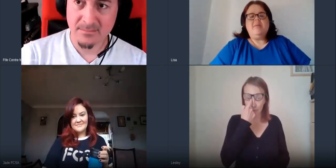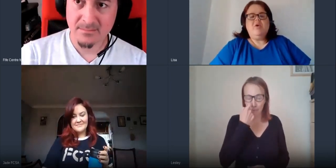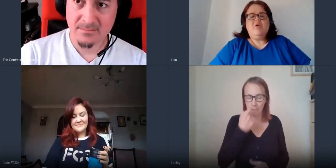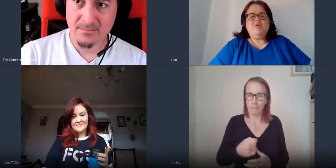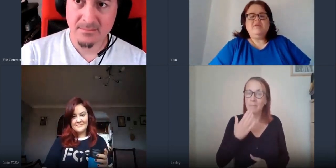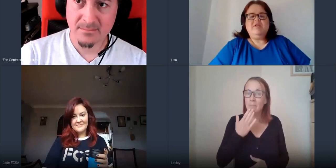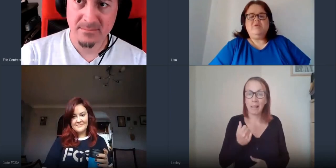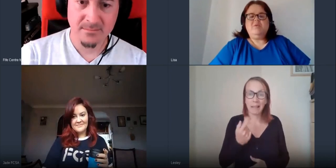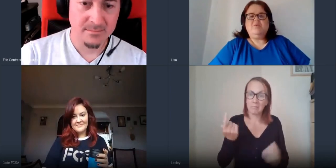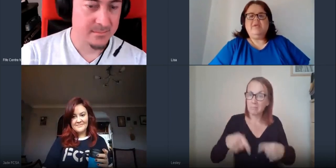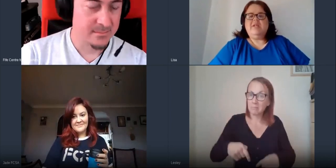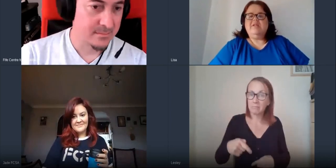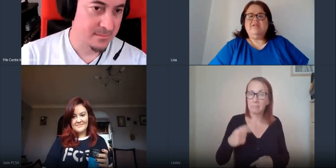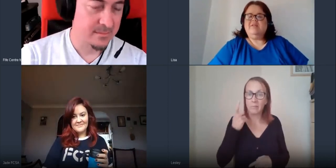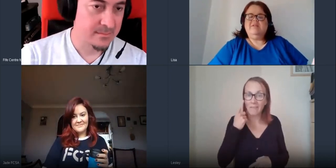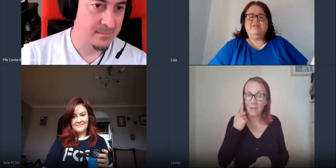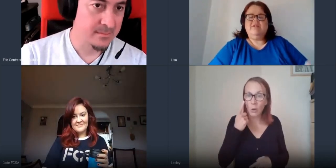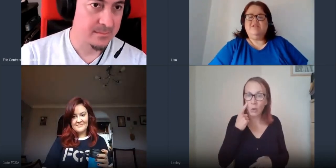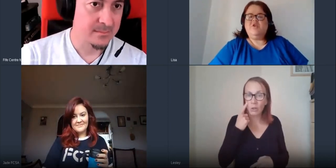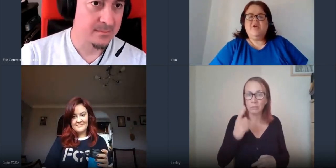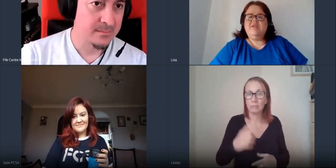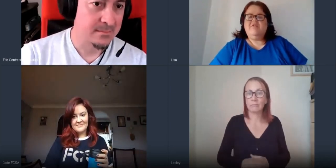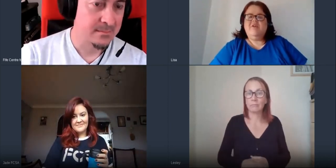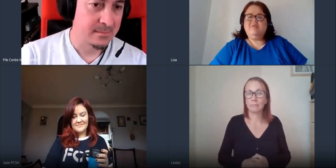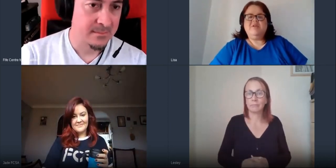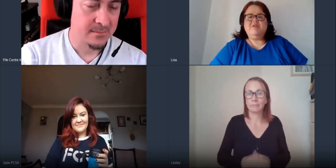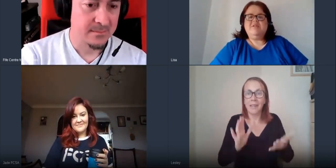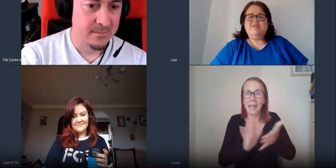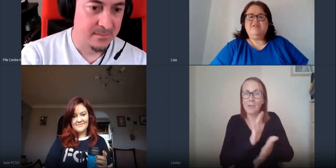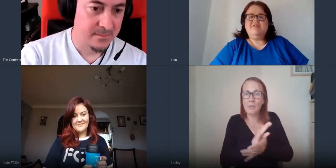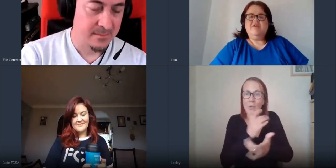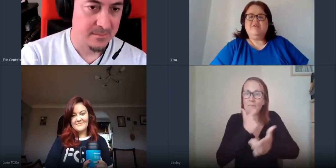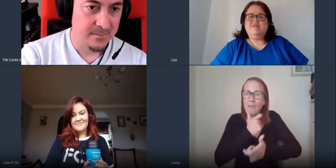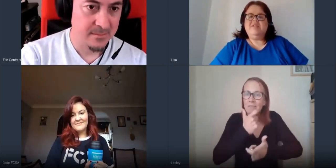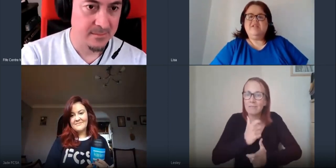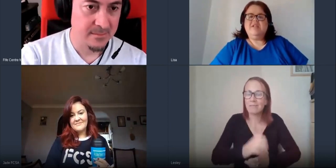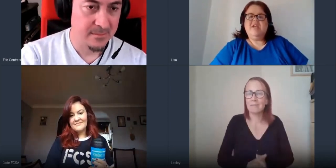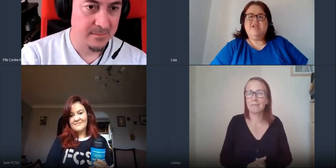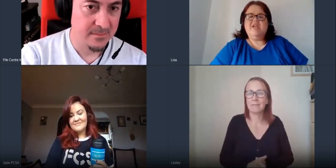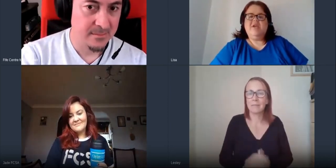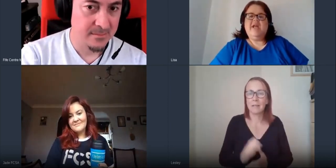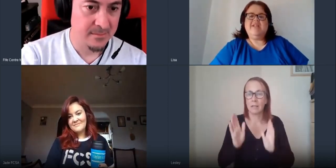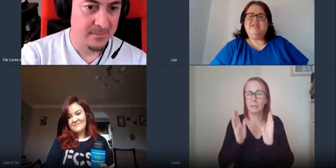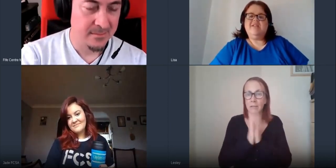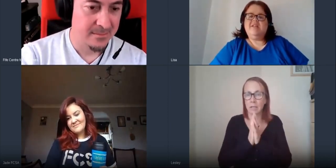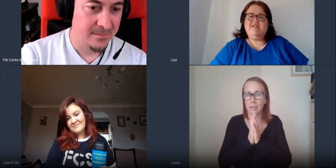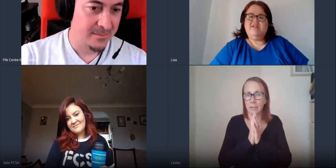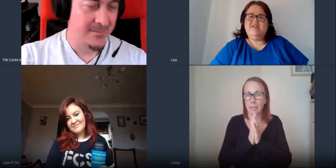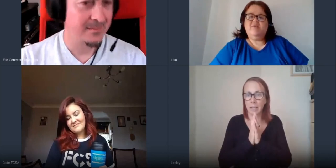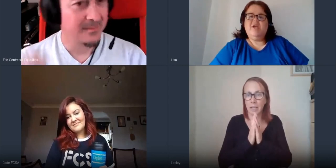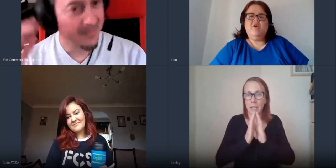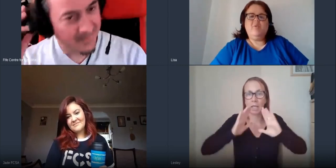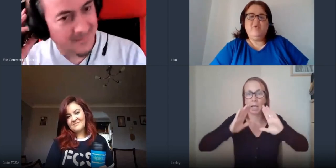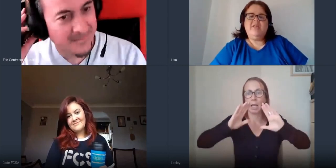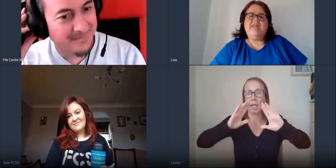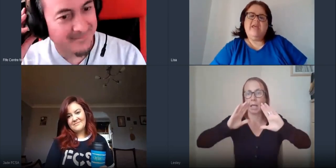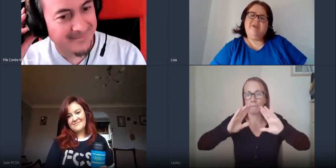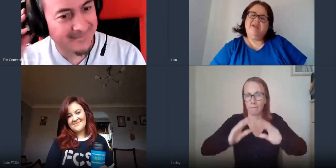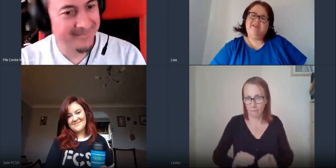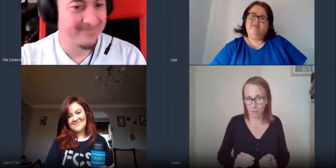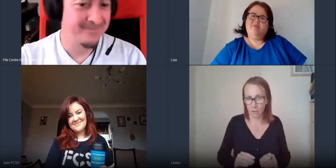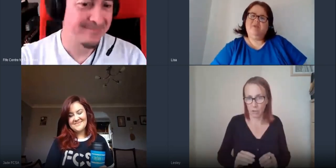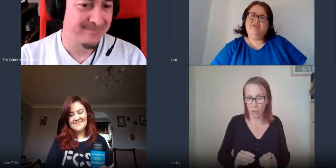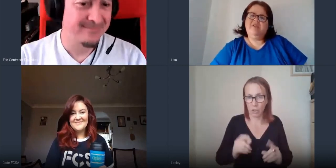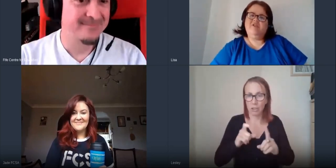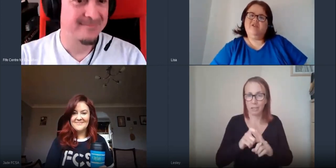come along you know and enjoy the fun because on sunday we're ending the week off with demi